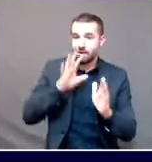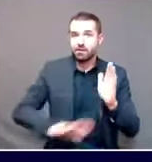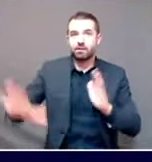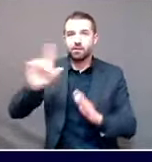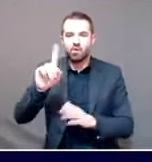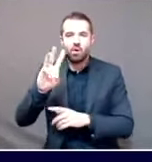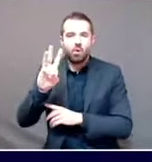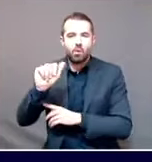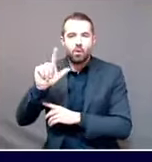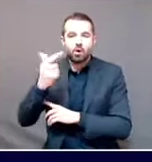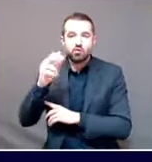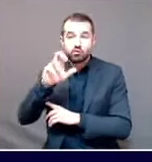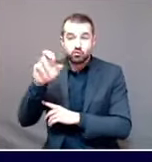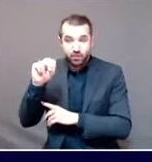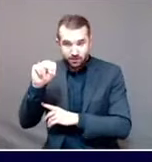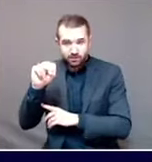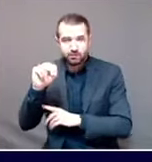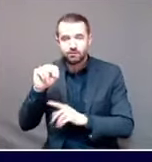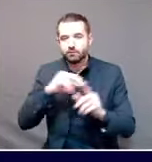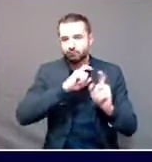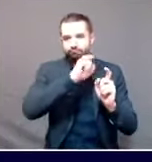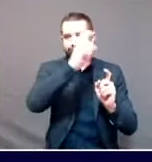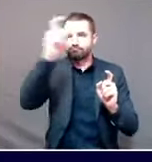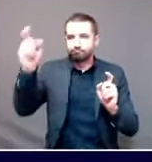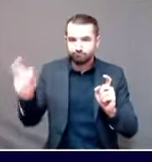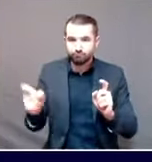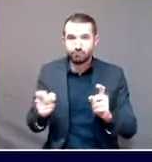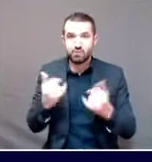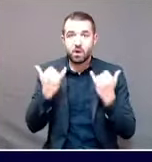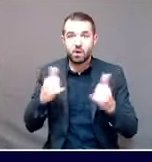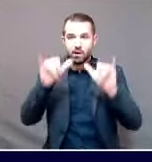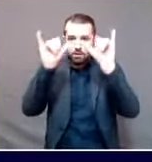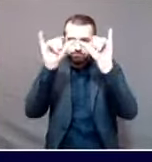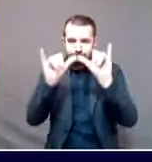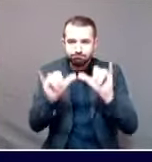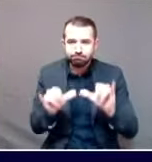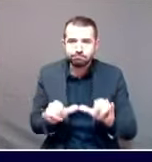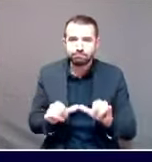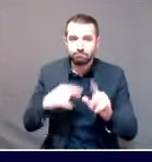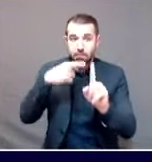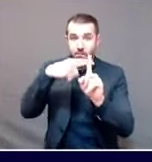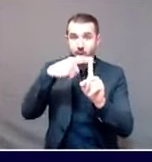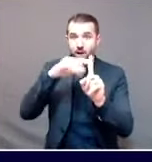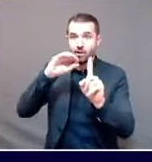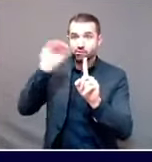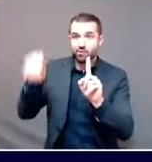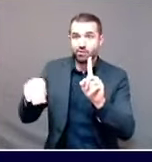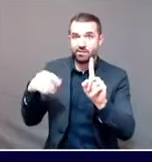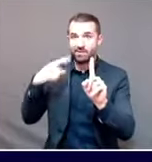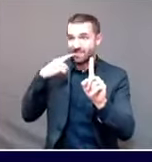positivity rate for antigen tests in Maine, stands at 4.27%.